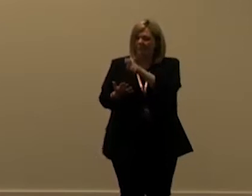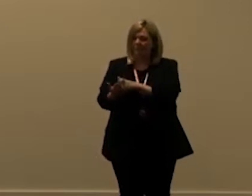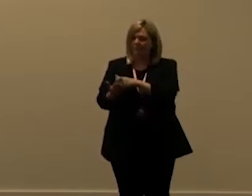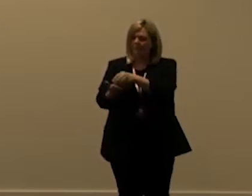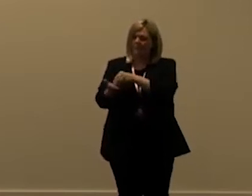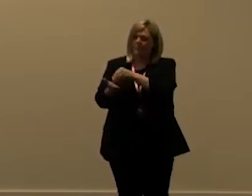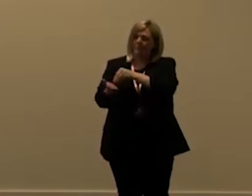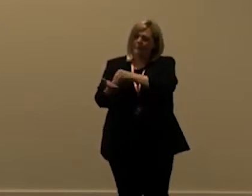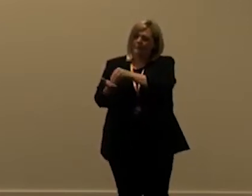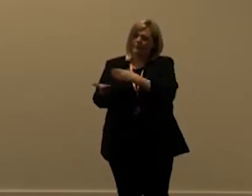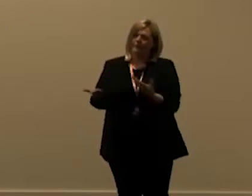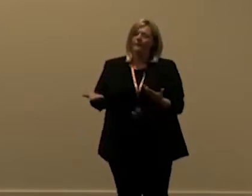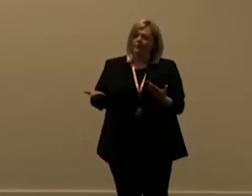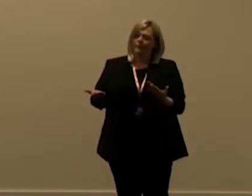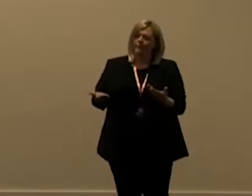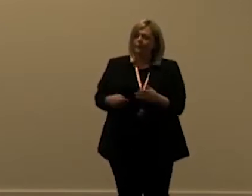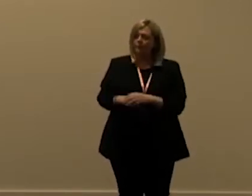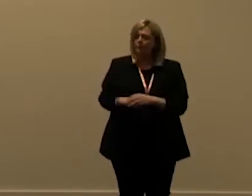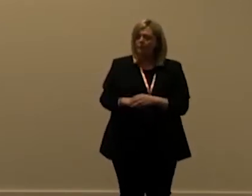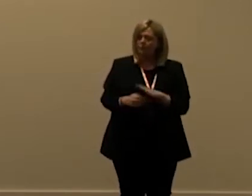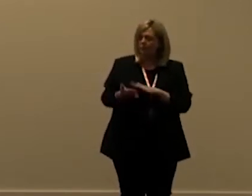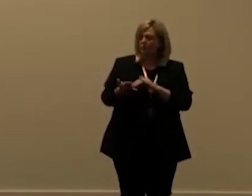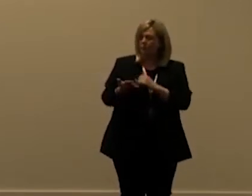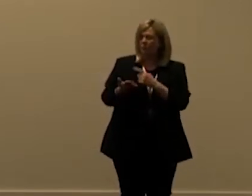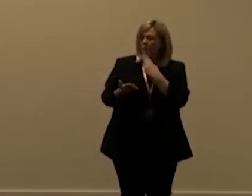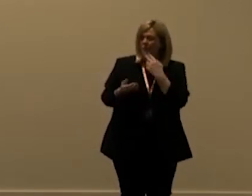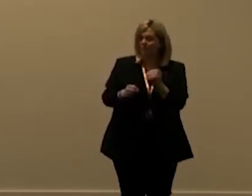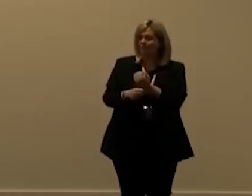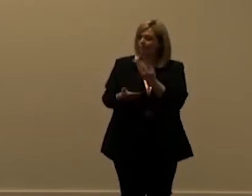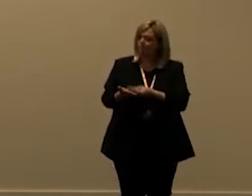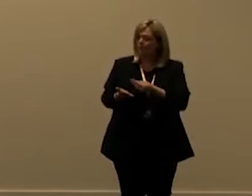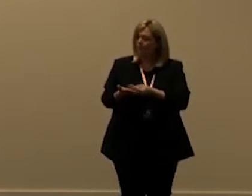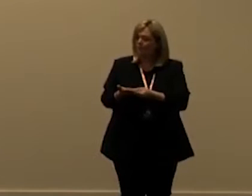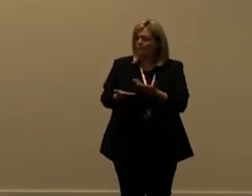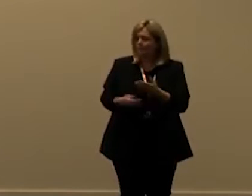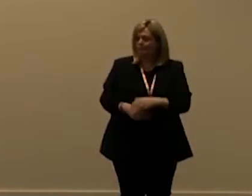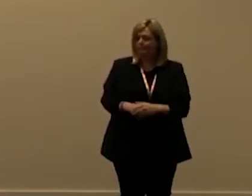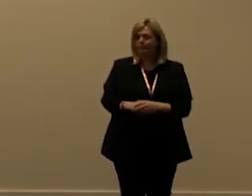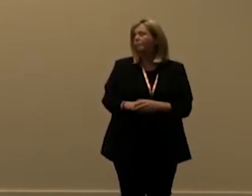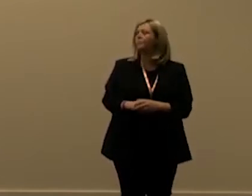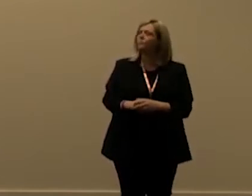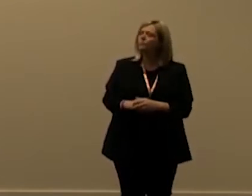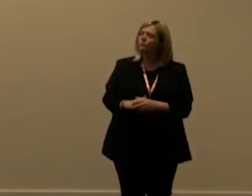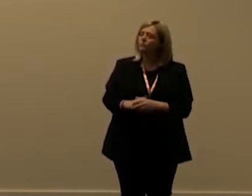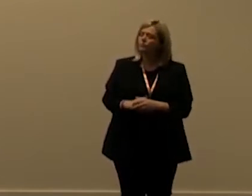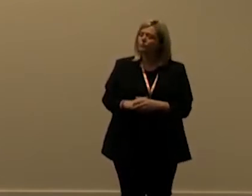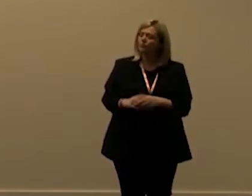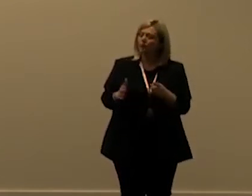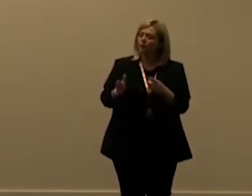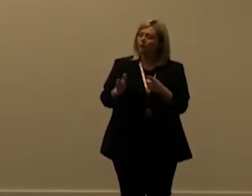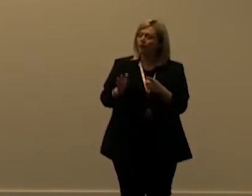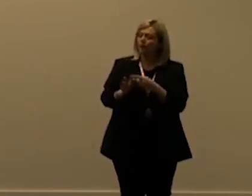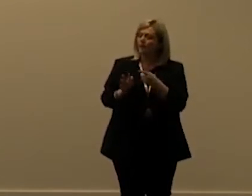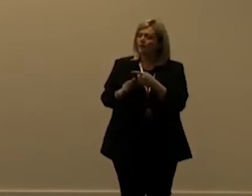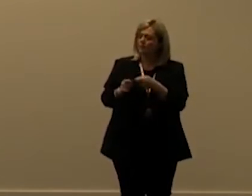pay for the smaller customers because microsoft need to make more or less a single amount of money the api entitlements are measured on